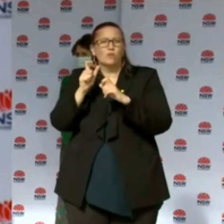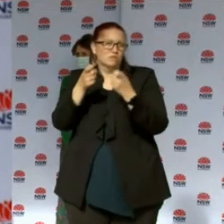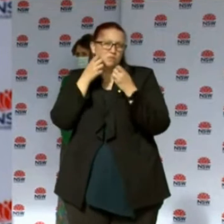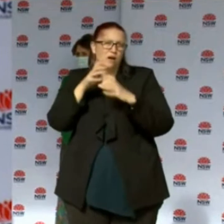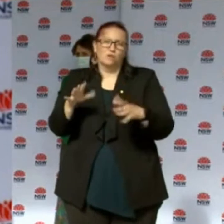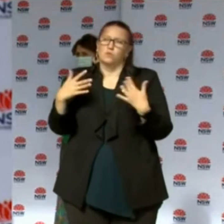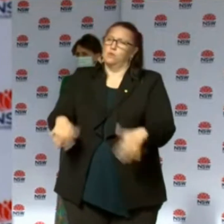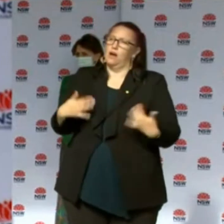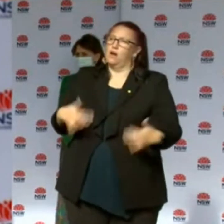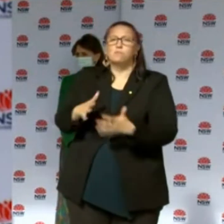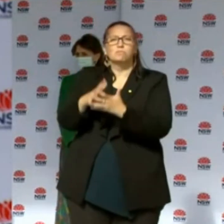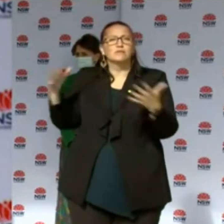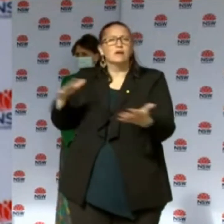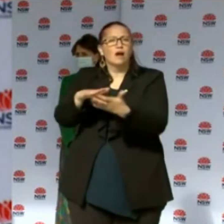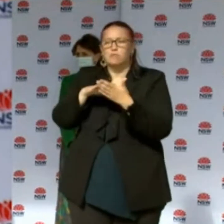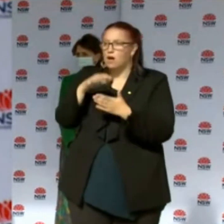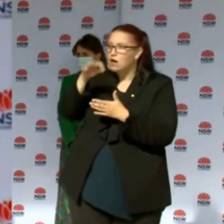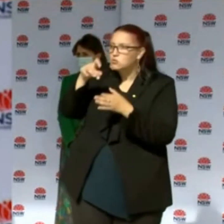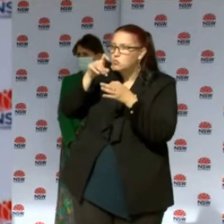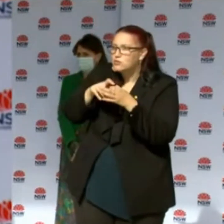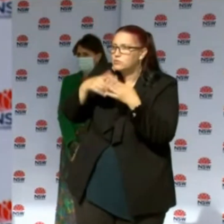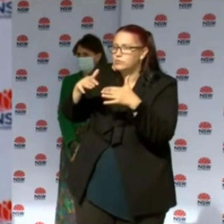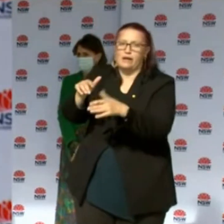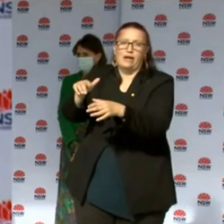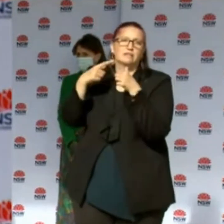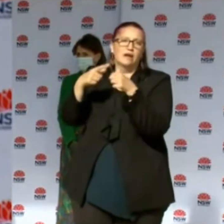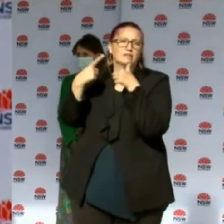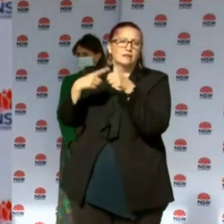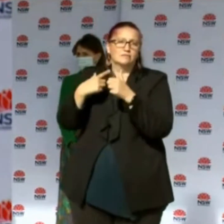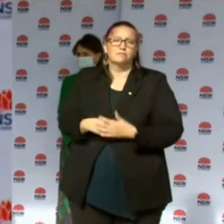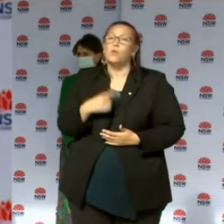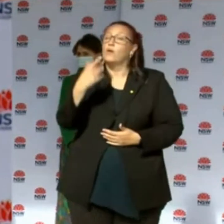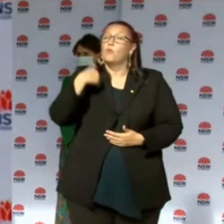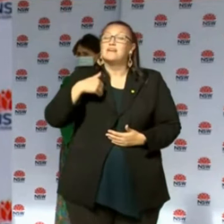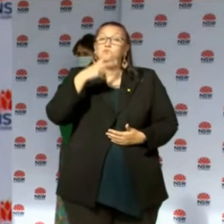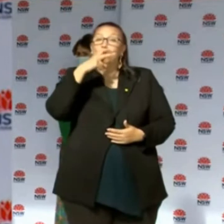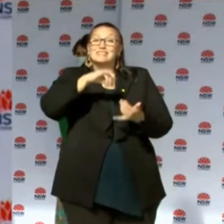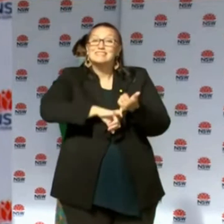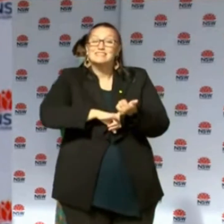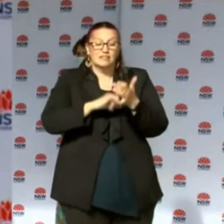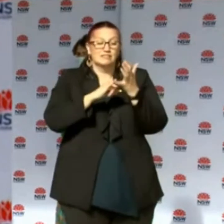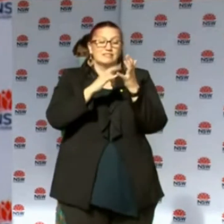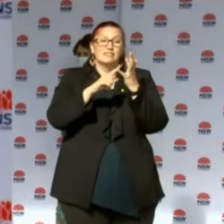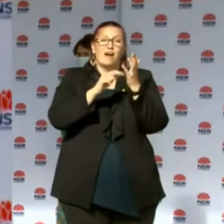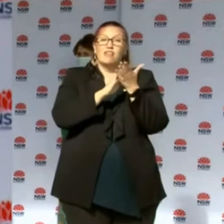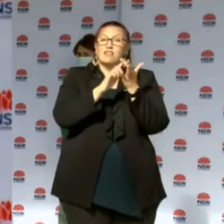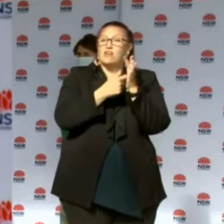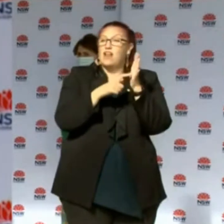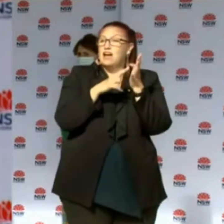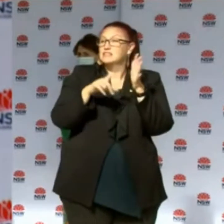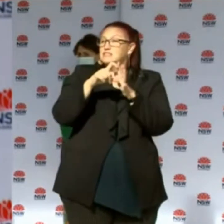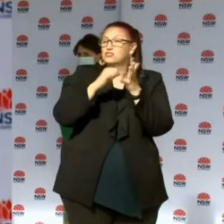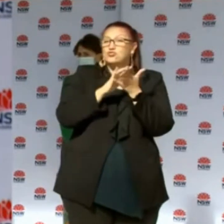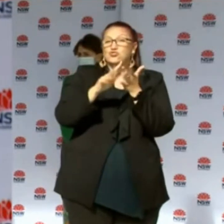have supported our investigations. There's a woman in her 20s from the Sutherland Shire who's a close contact of a previously reported